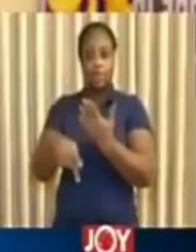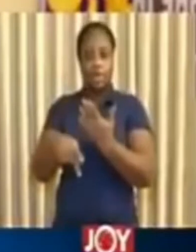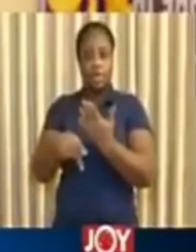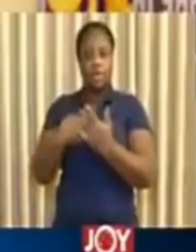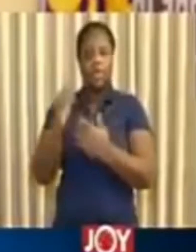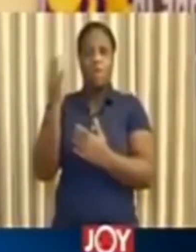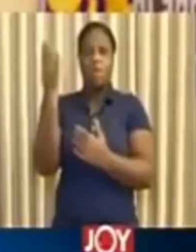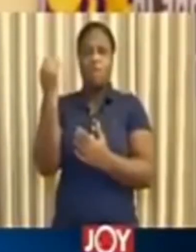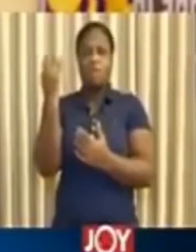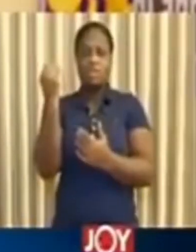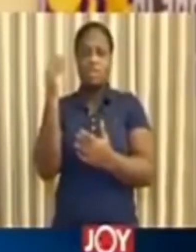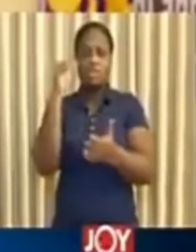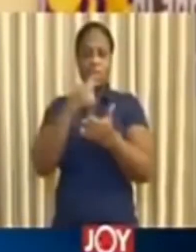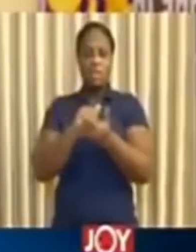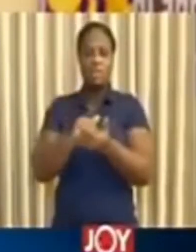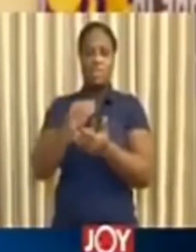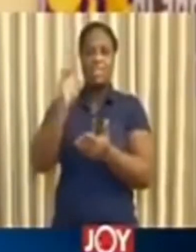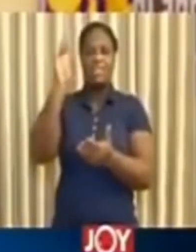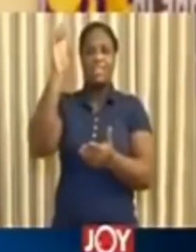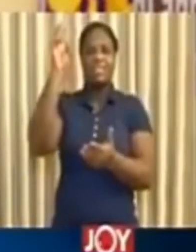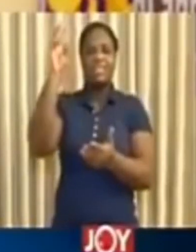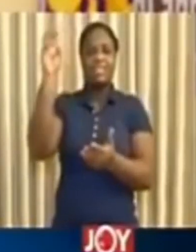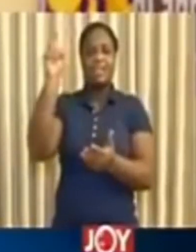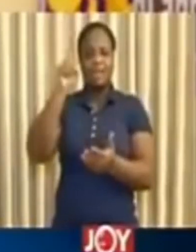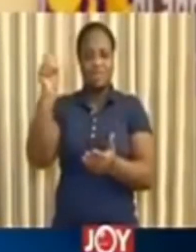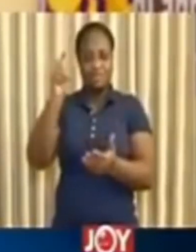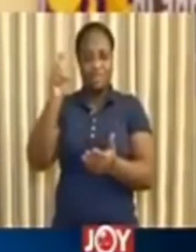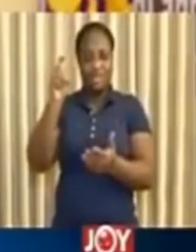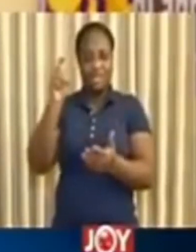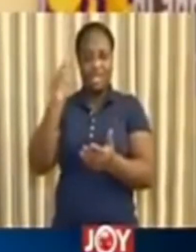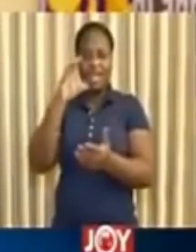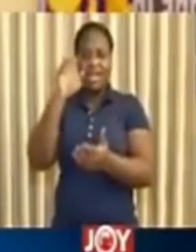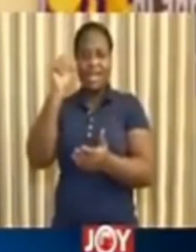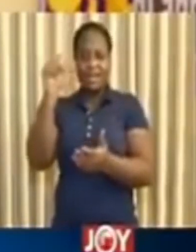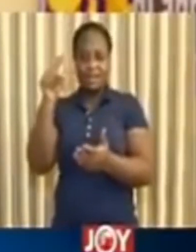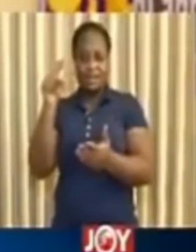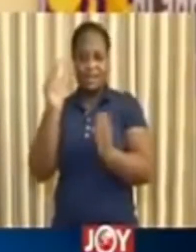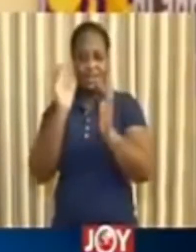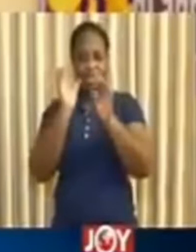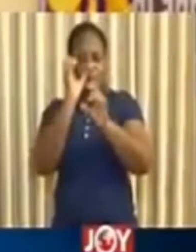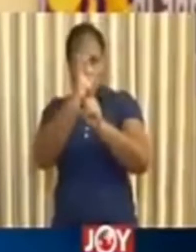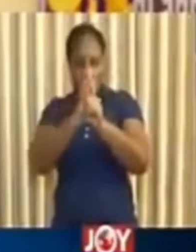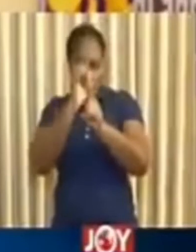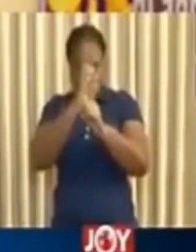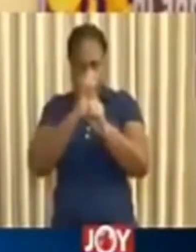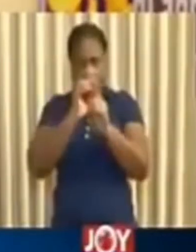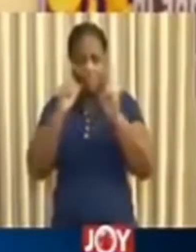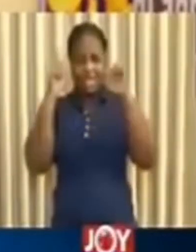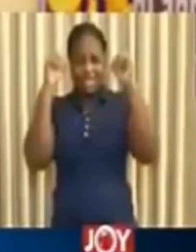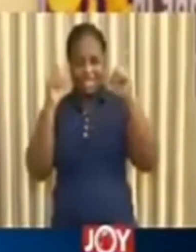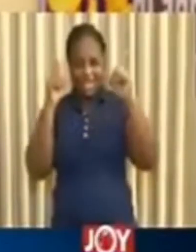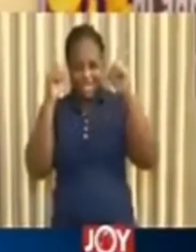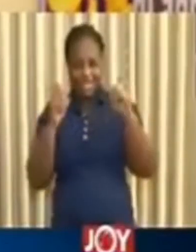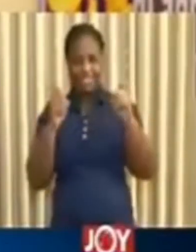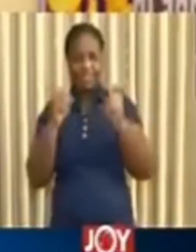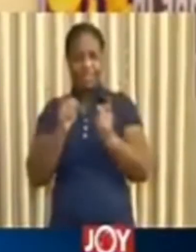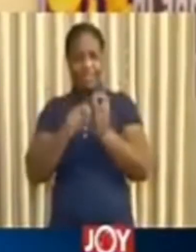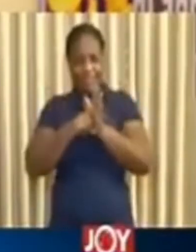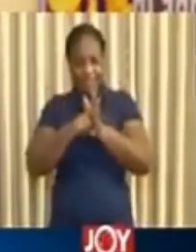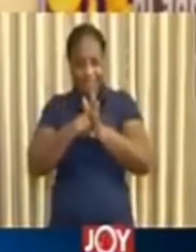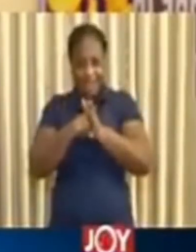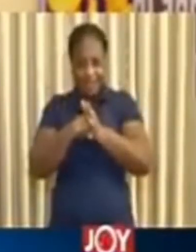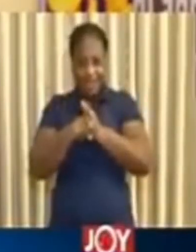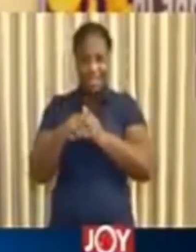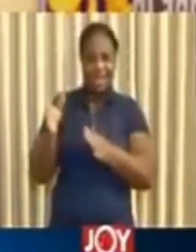,611 contacts of the samples collected have been tested for the virus in Accra